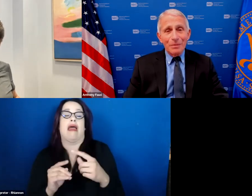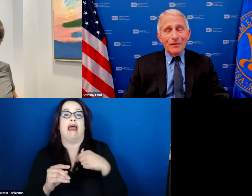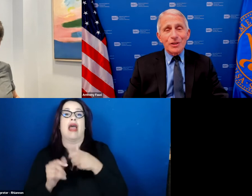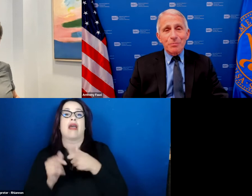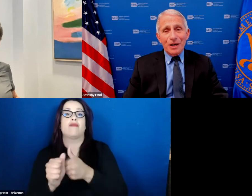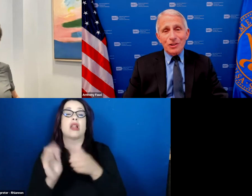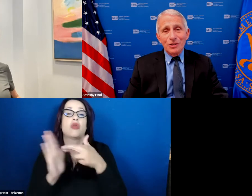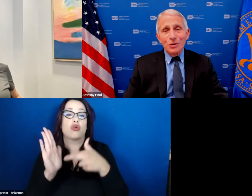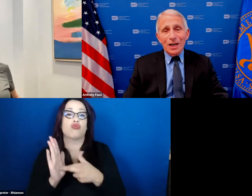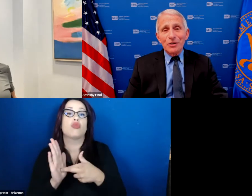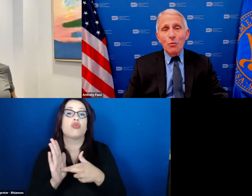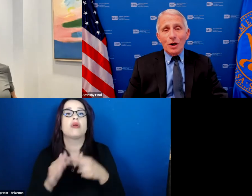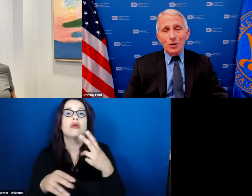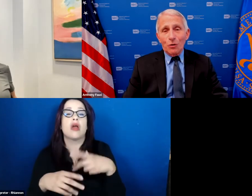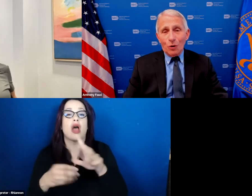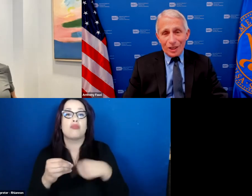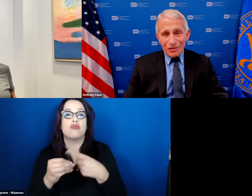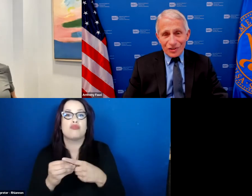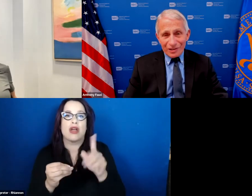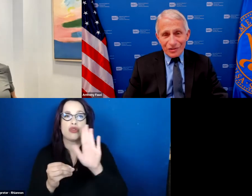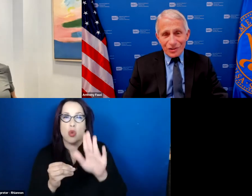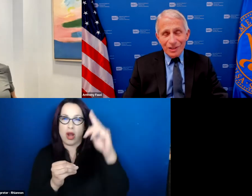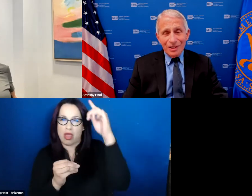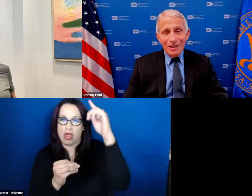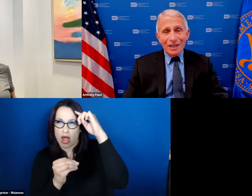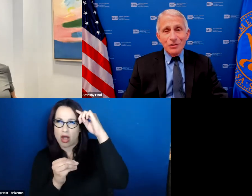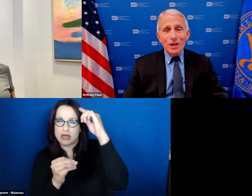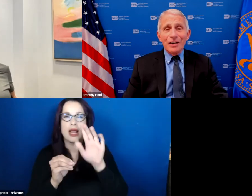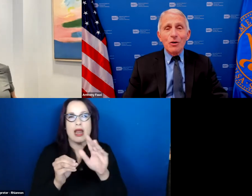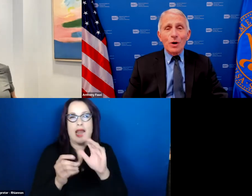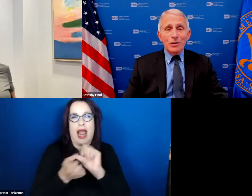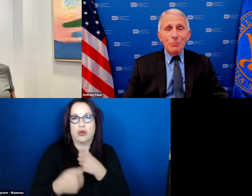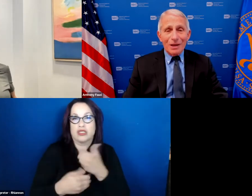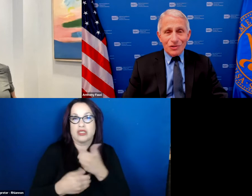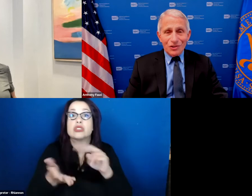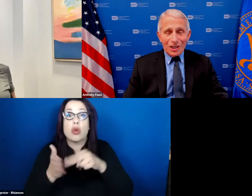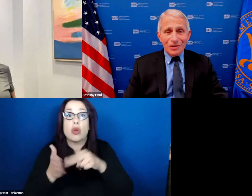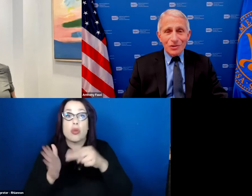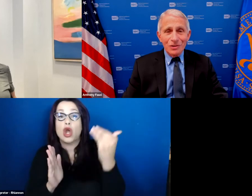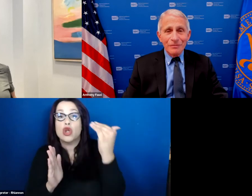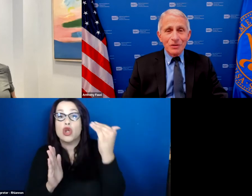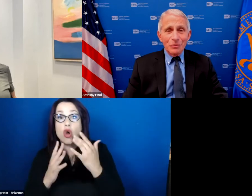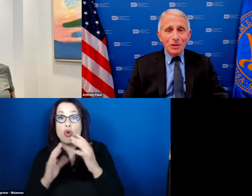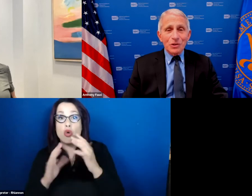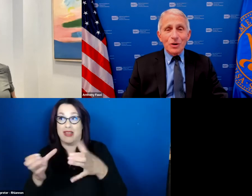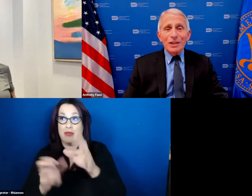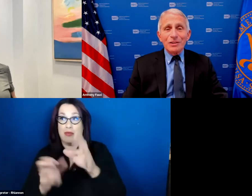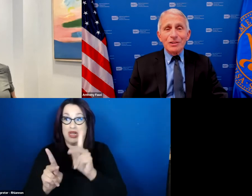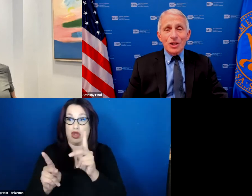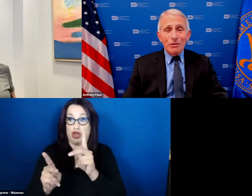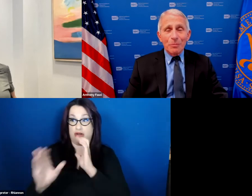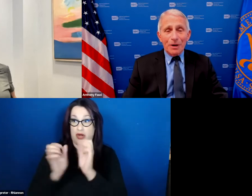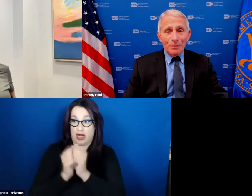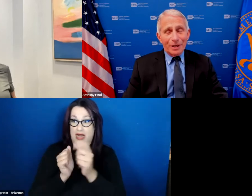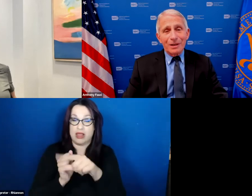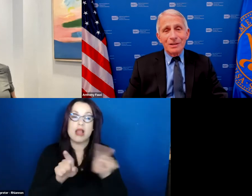economy of expression you got to know what your audience is and you got to know what your message is when you're talking to